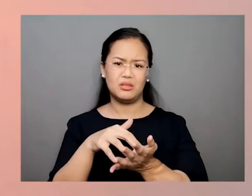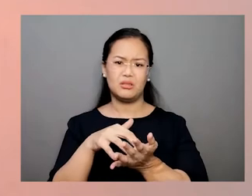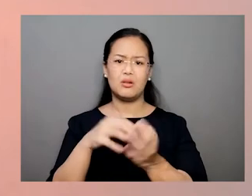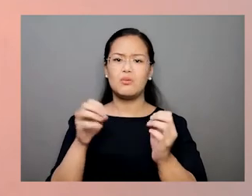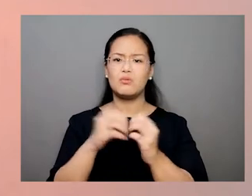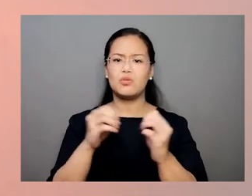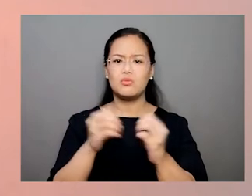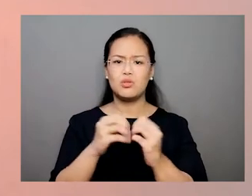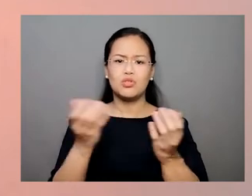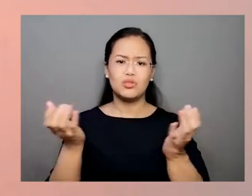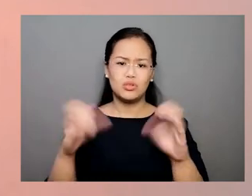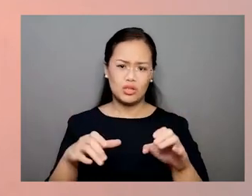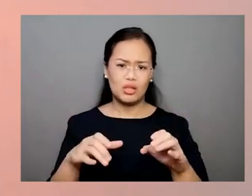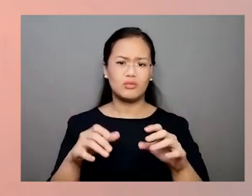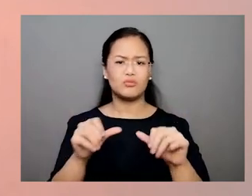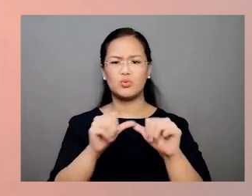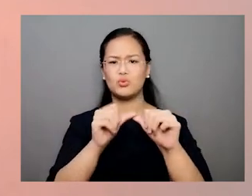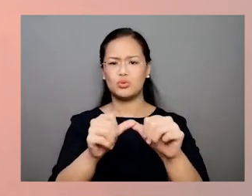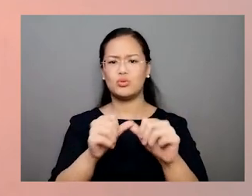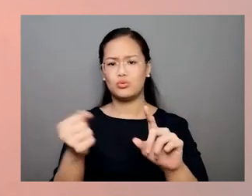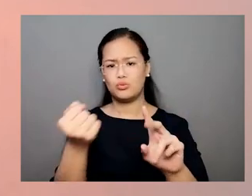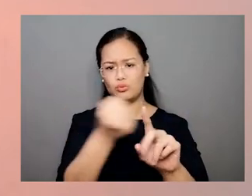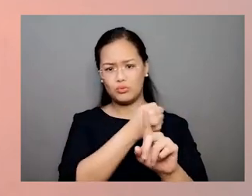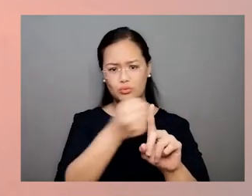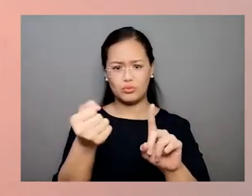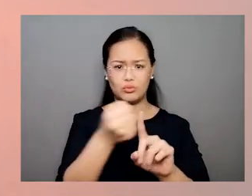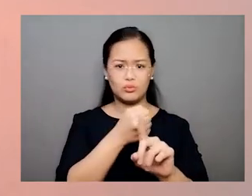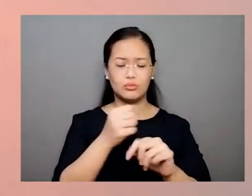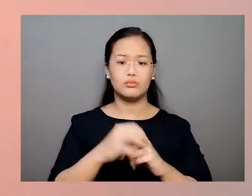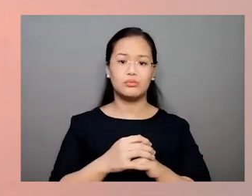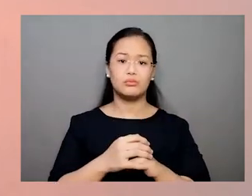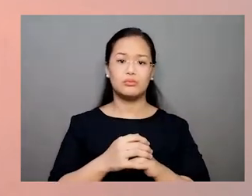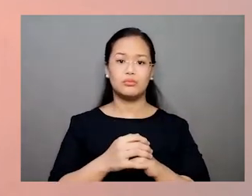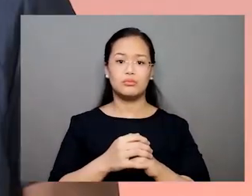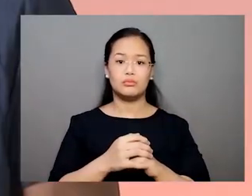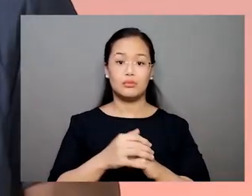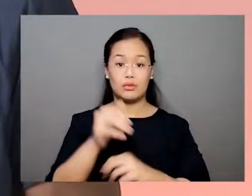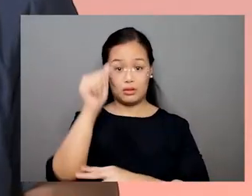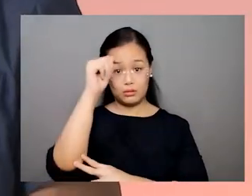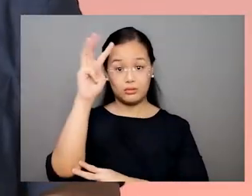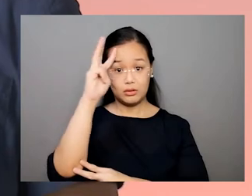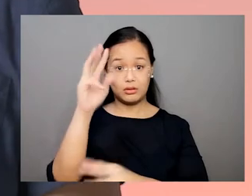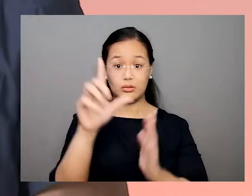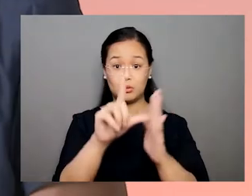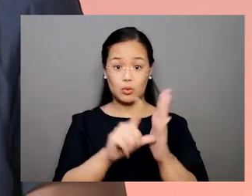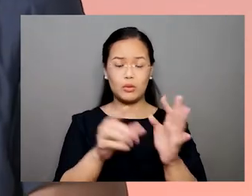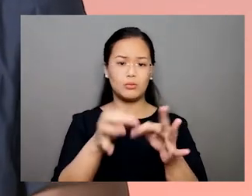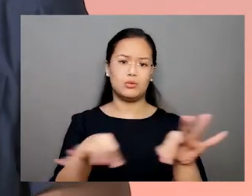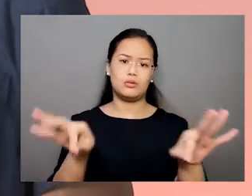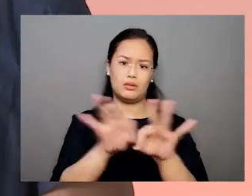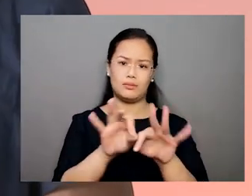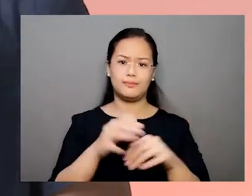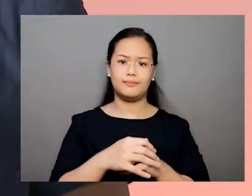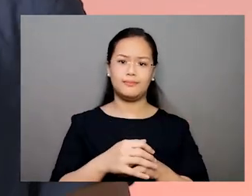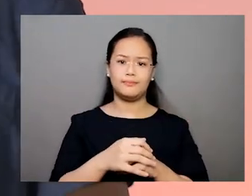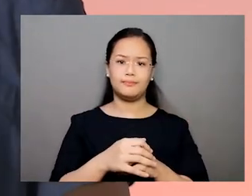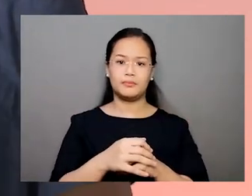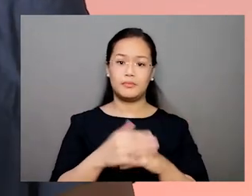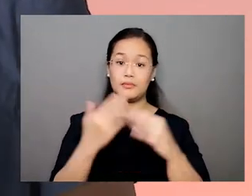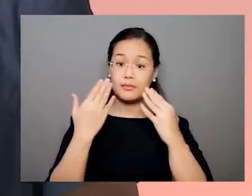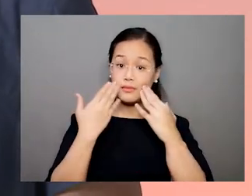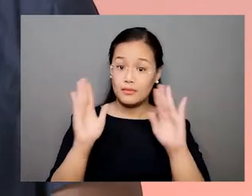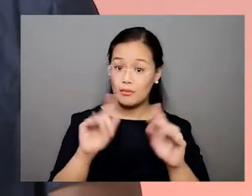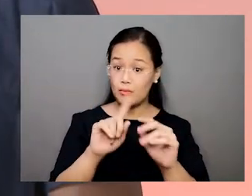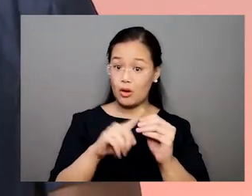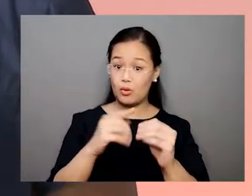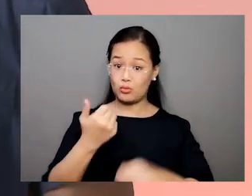left defenseless, vulnerable to continuing abuse. Knowledge of the law is important. Ignorance of